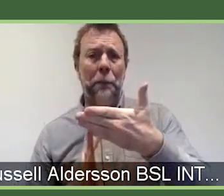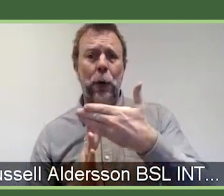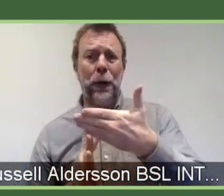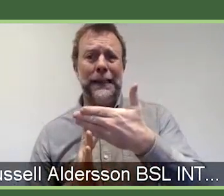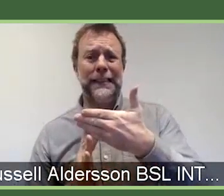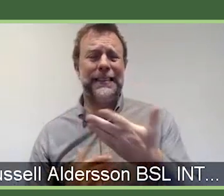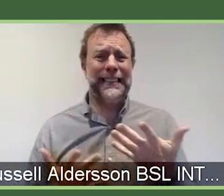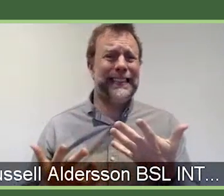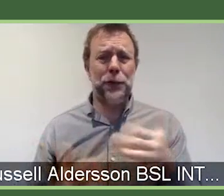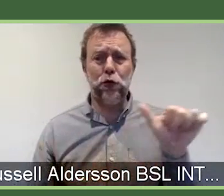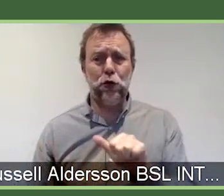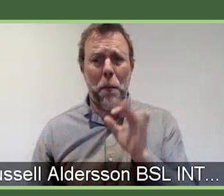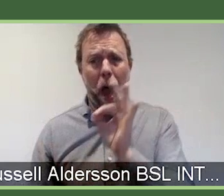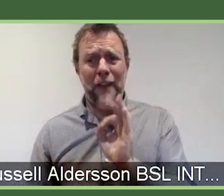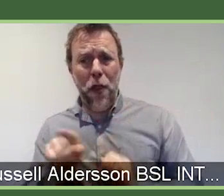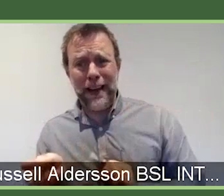for?